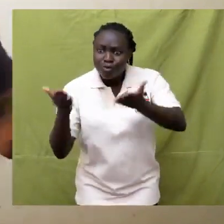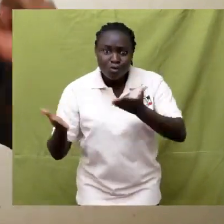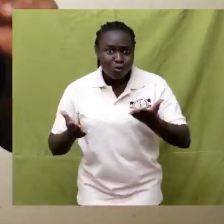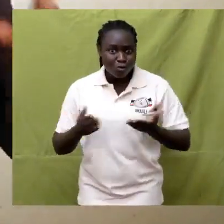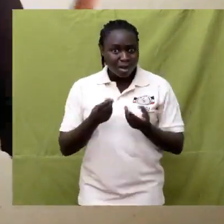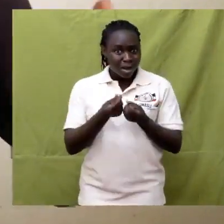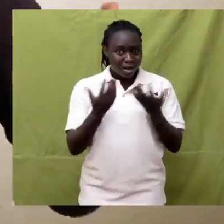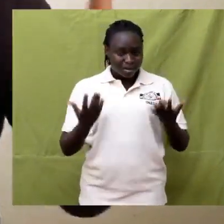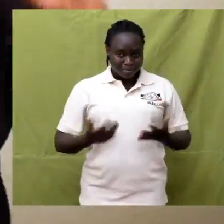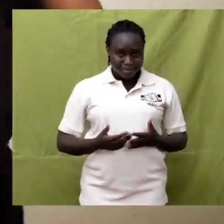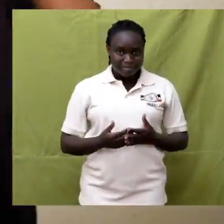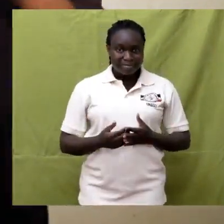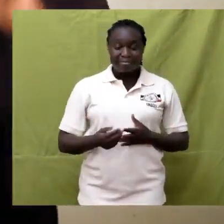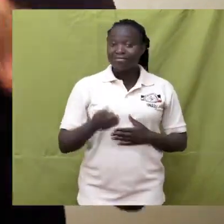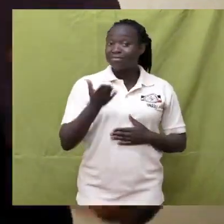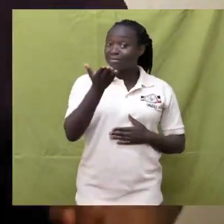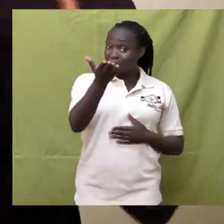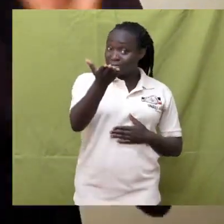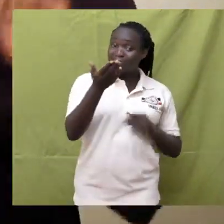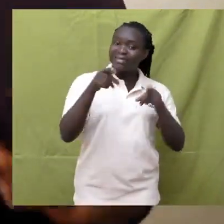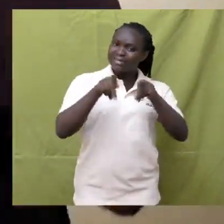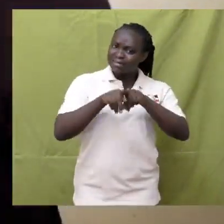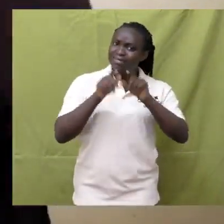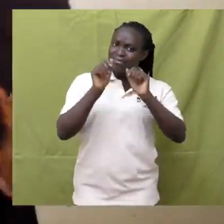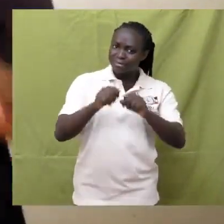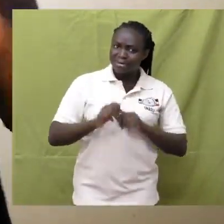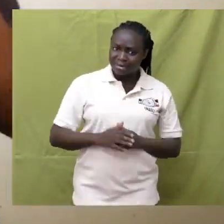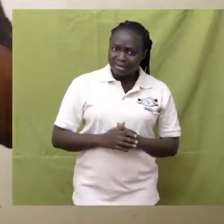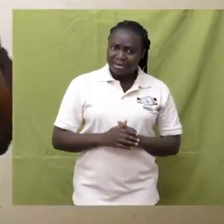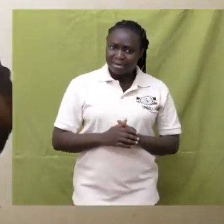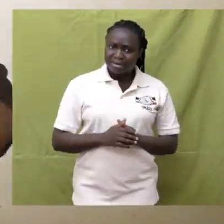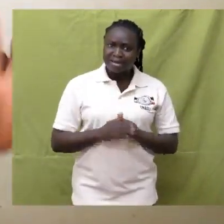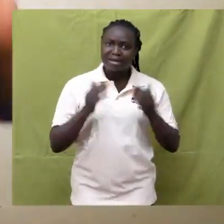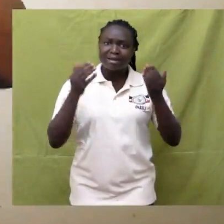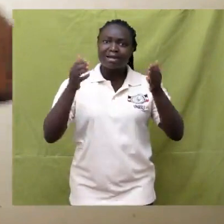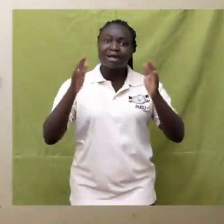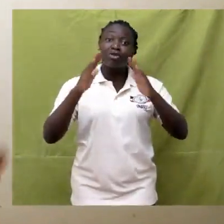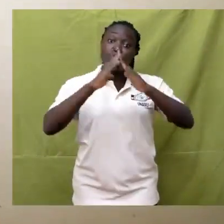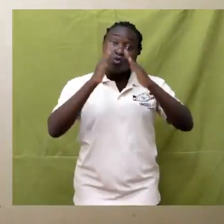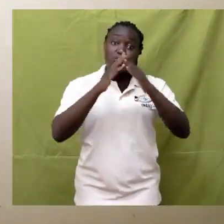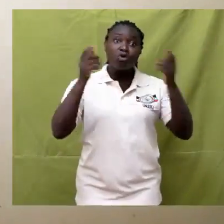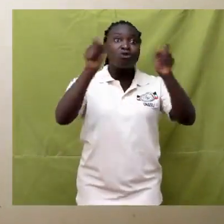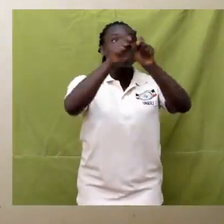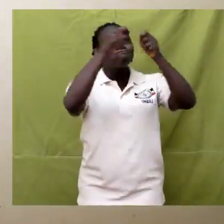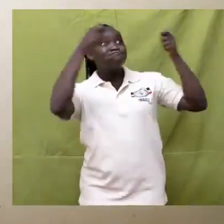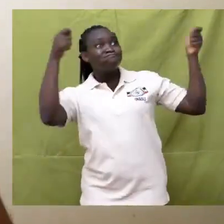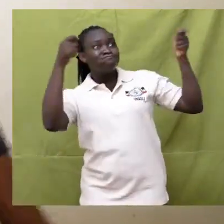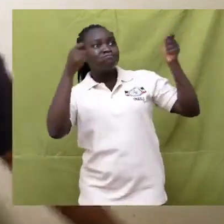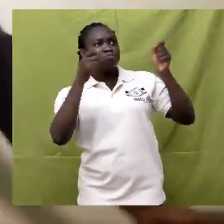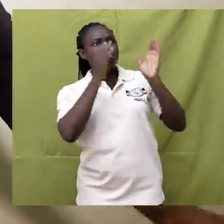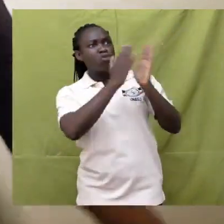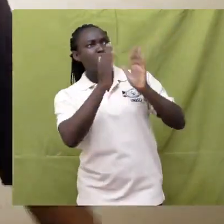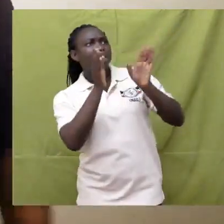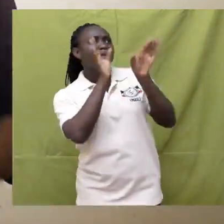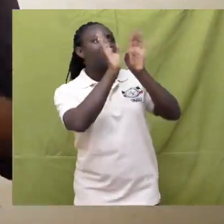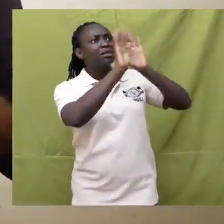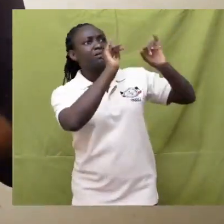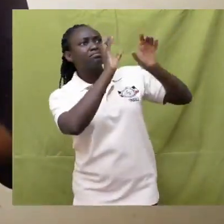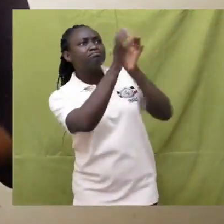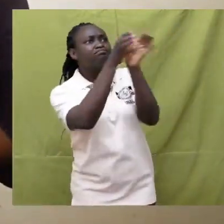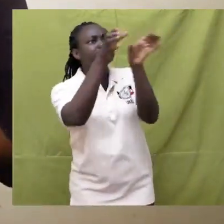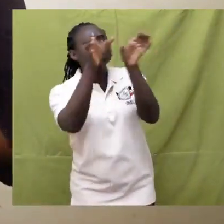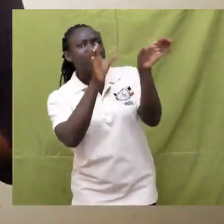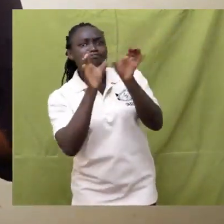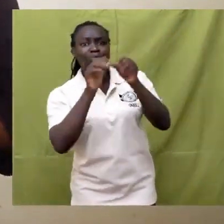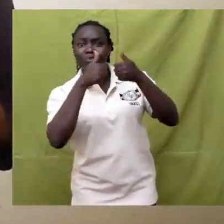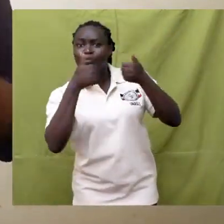You will also Arrange the objects In the cupboard Neatly I hope you have Enjoyed The